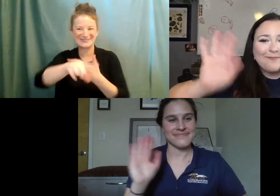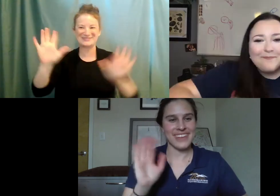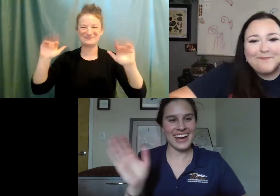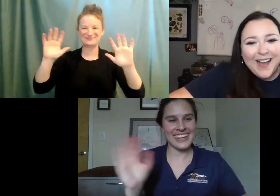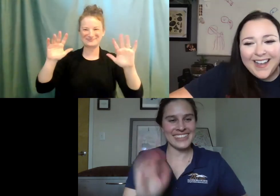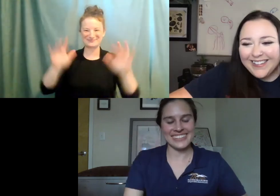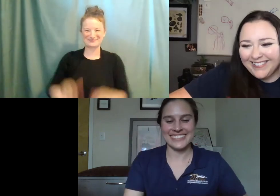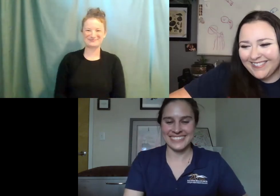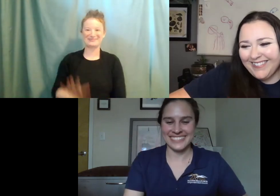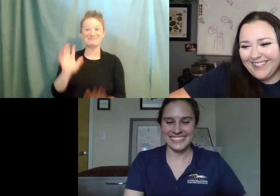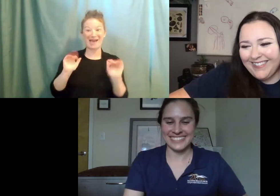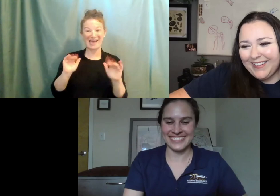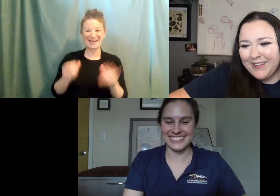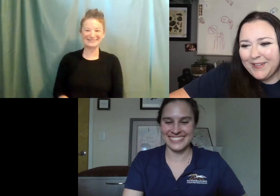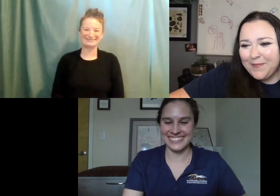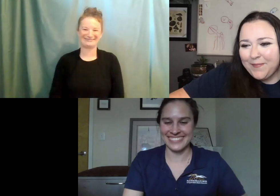Bye.